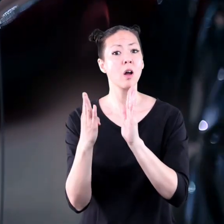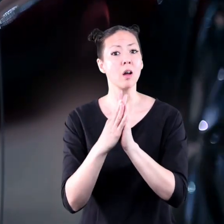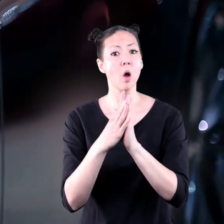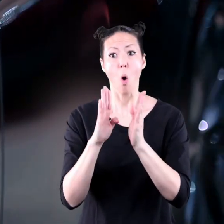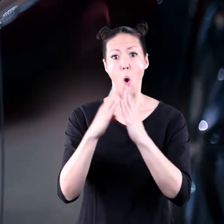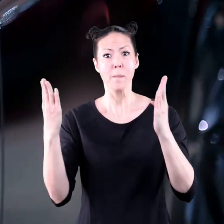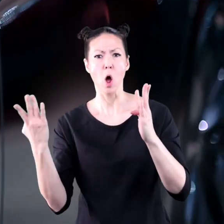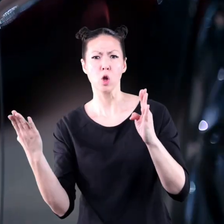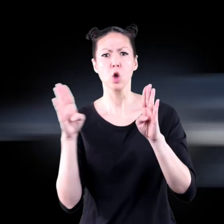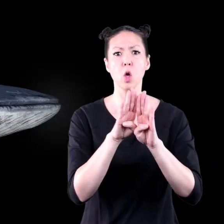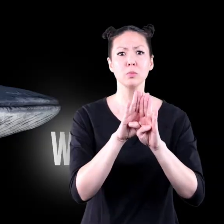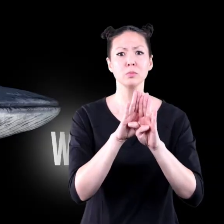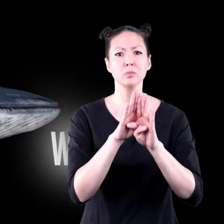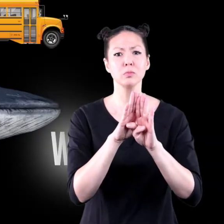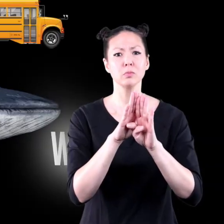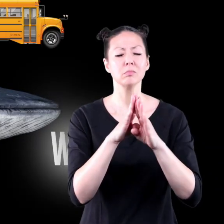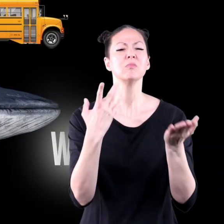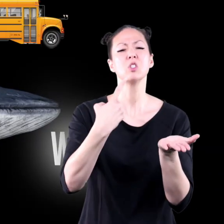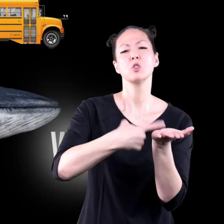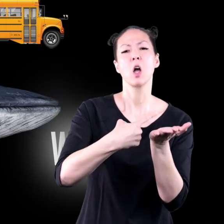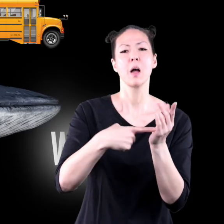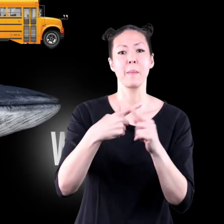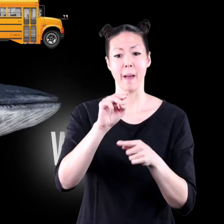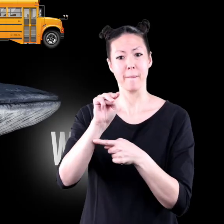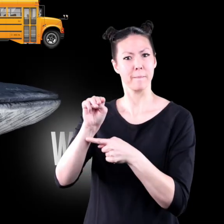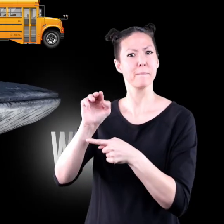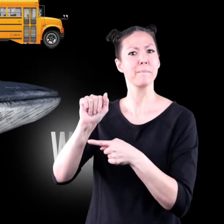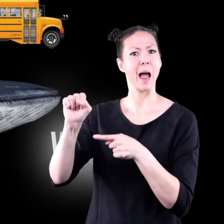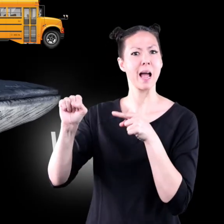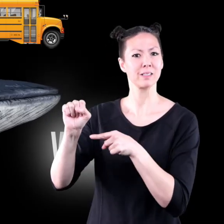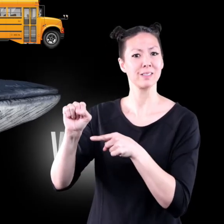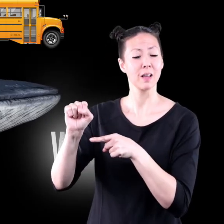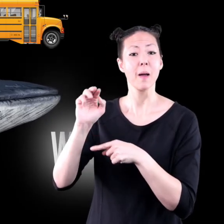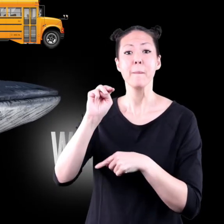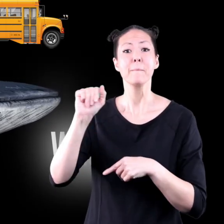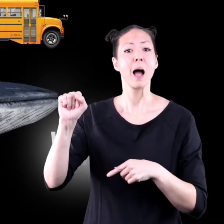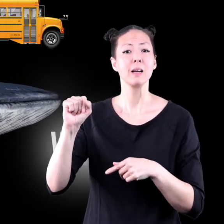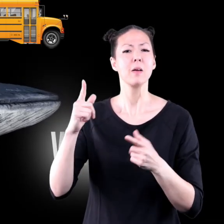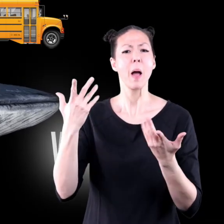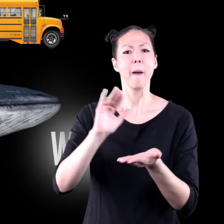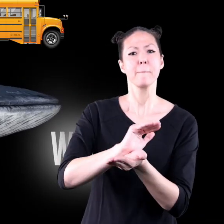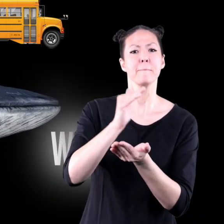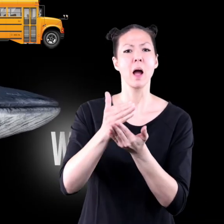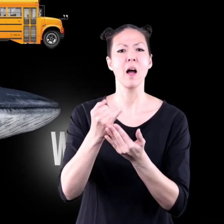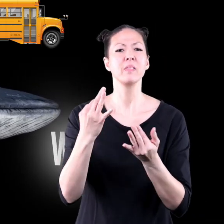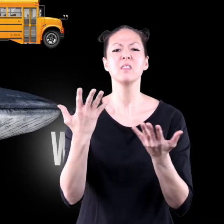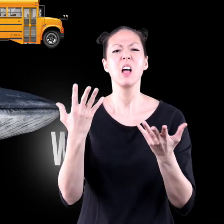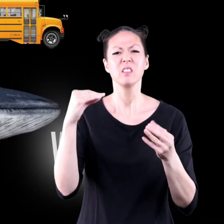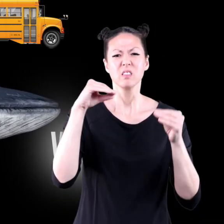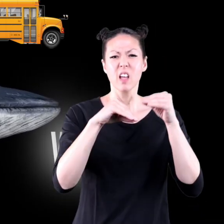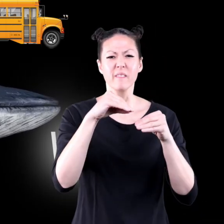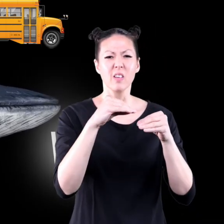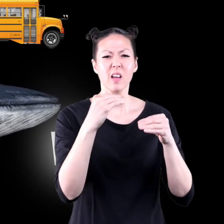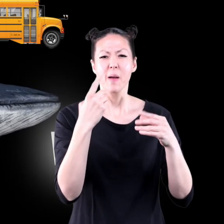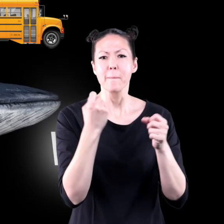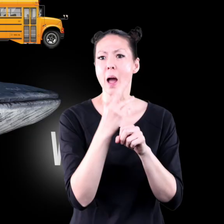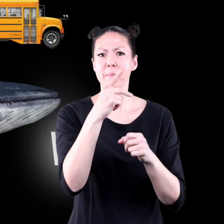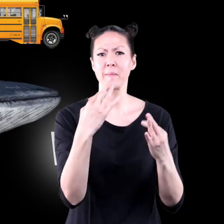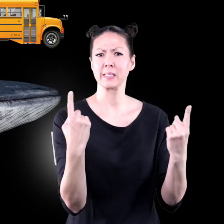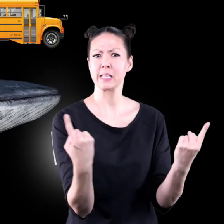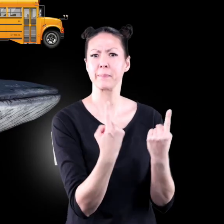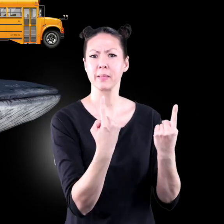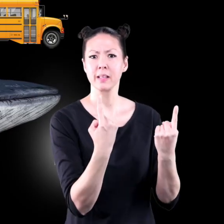it? Let's talk about mass. Mass is the amount of stuff that makes up something.